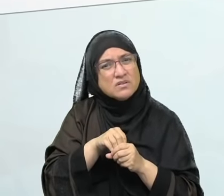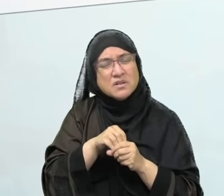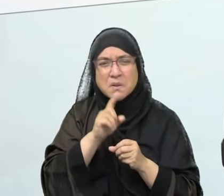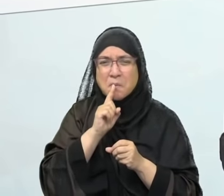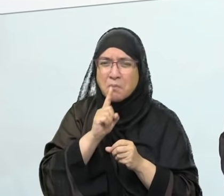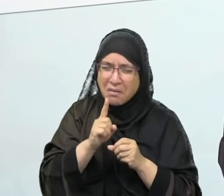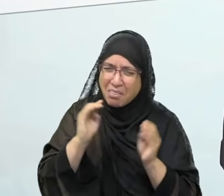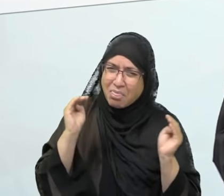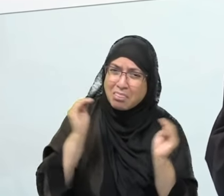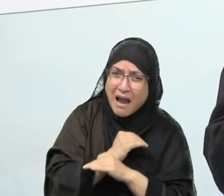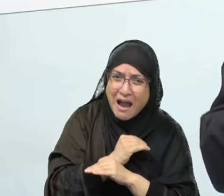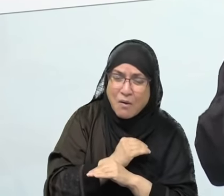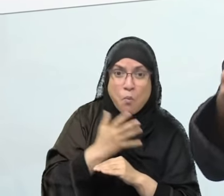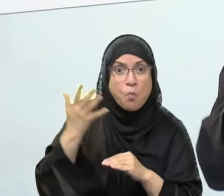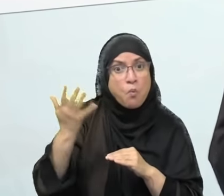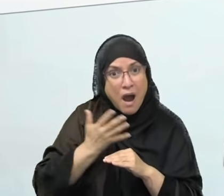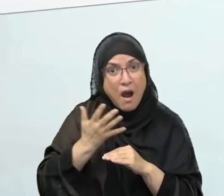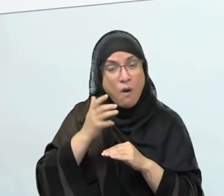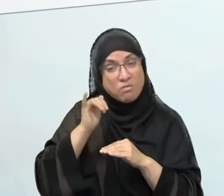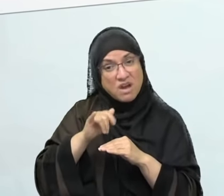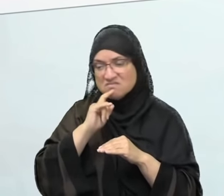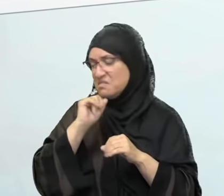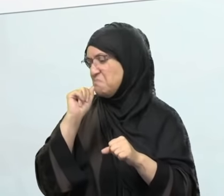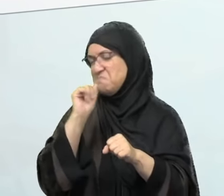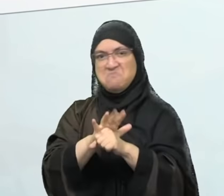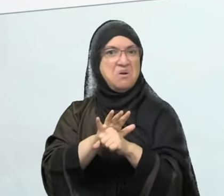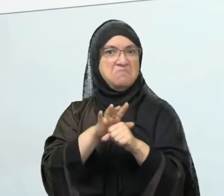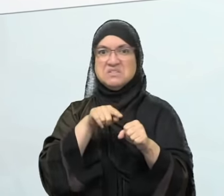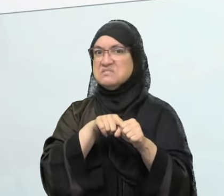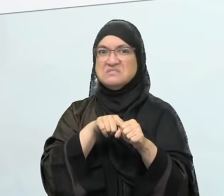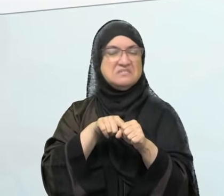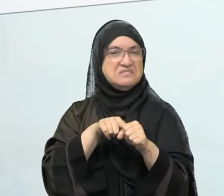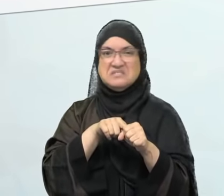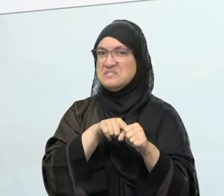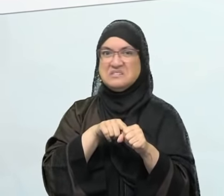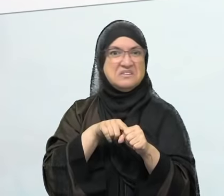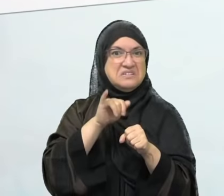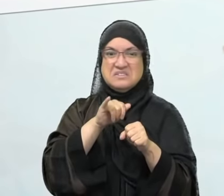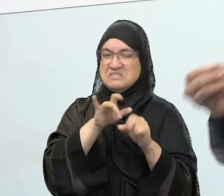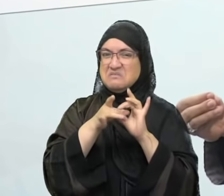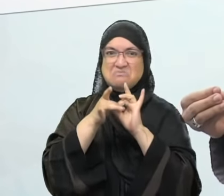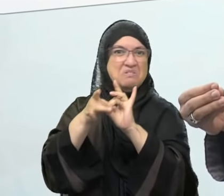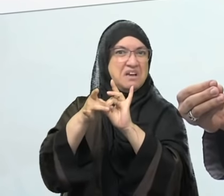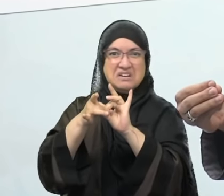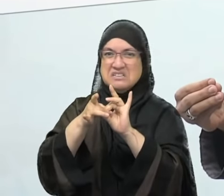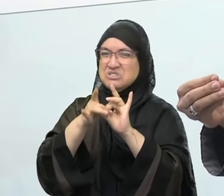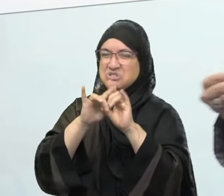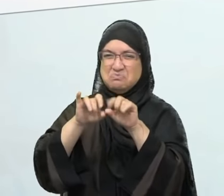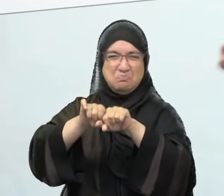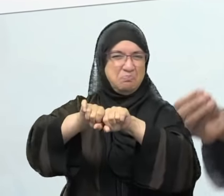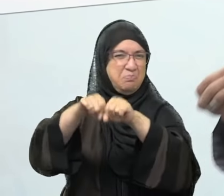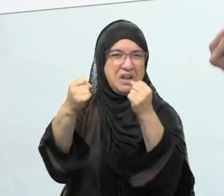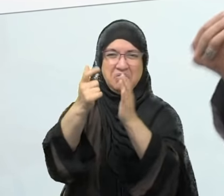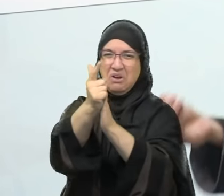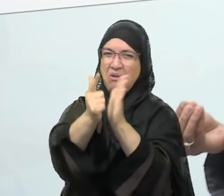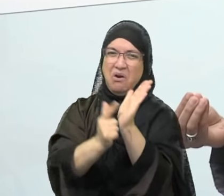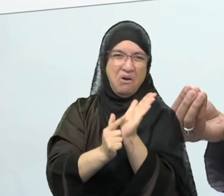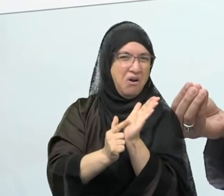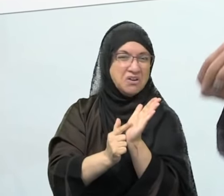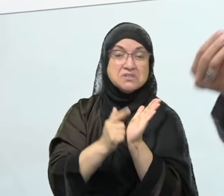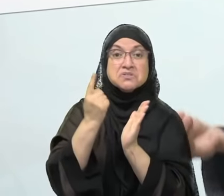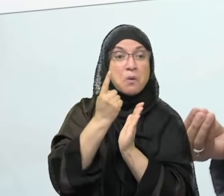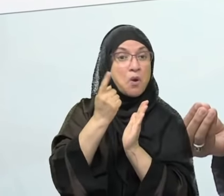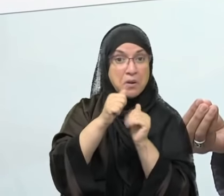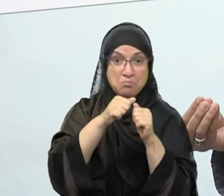is attached now to a promise. The violating of a trust. Someone trusted you with something that was